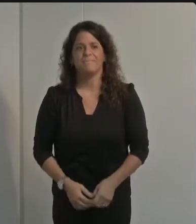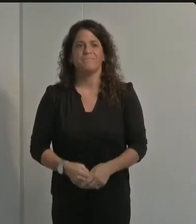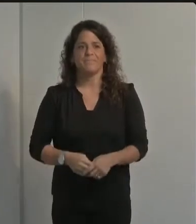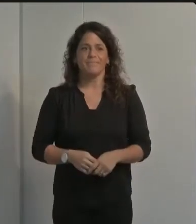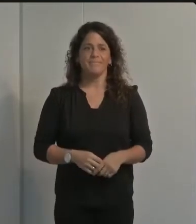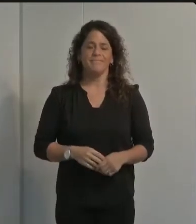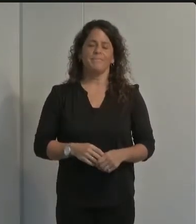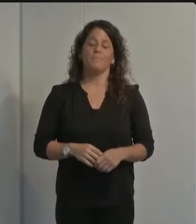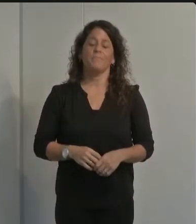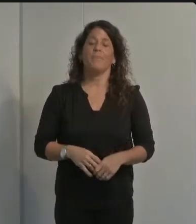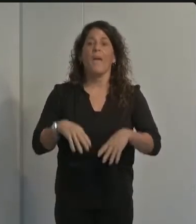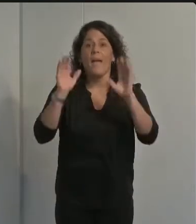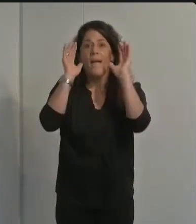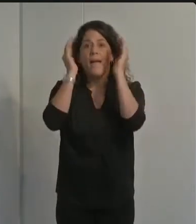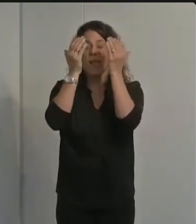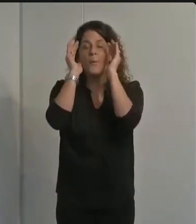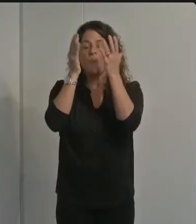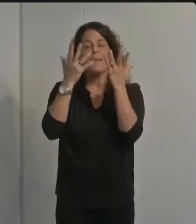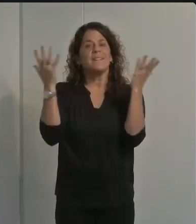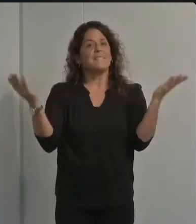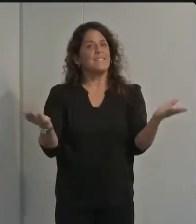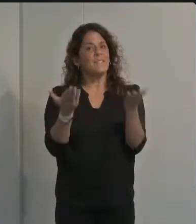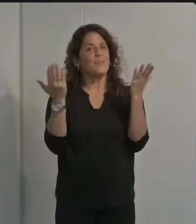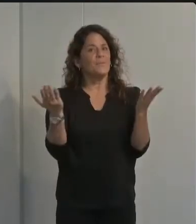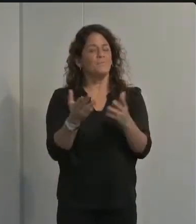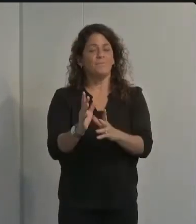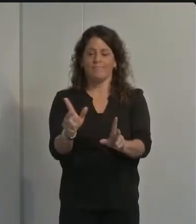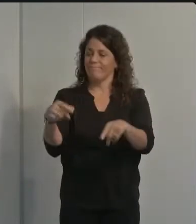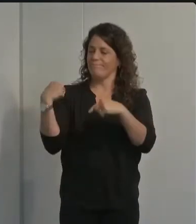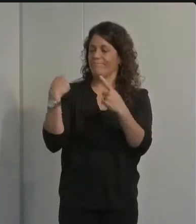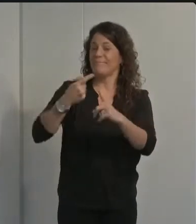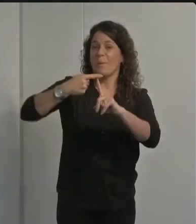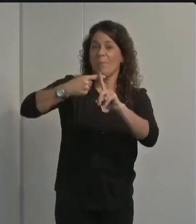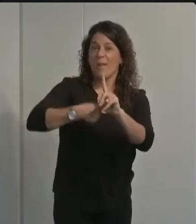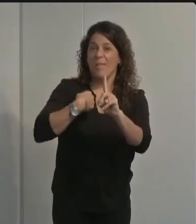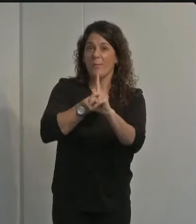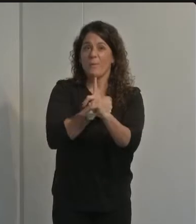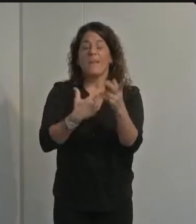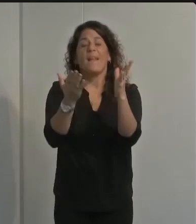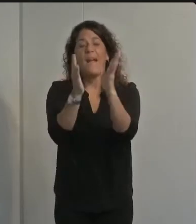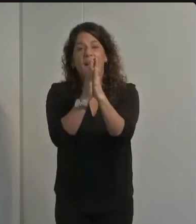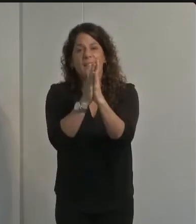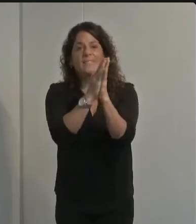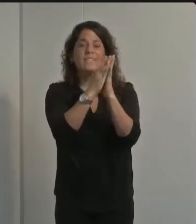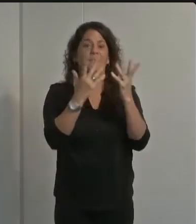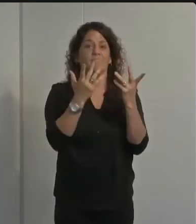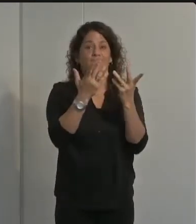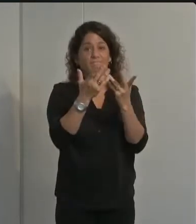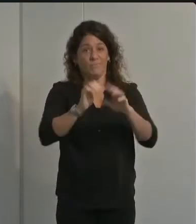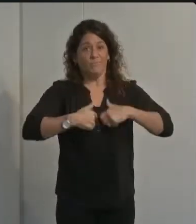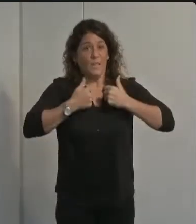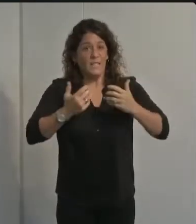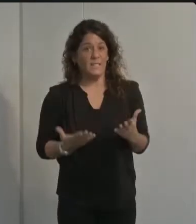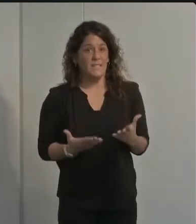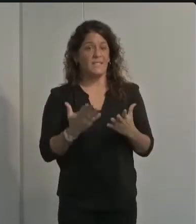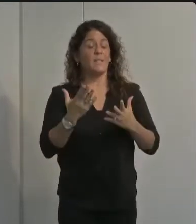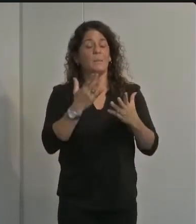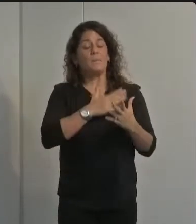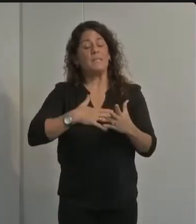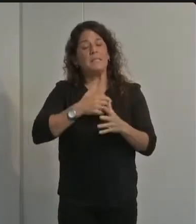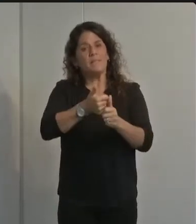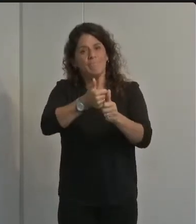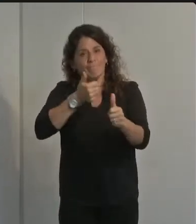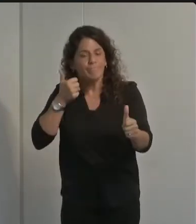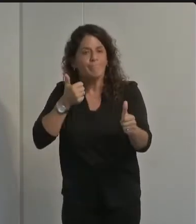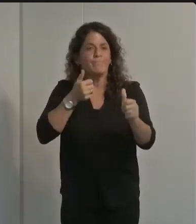halloween is here for more than a month we've been asking local residents to avoid door to door trick-or-treating and gatherings of any kind